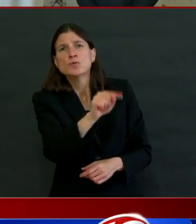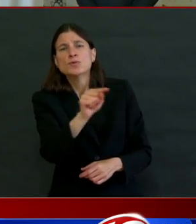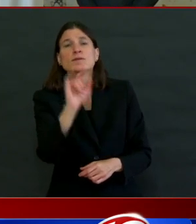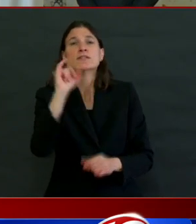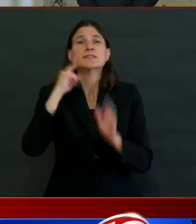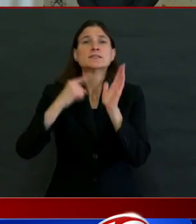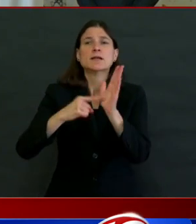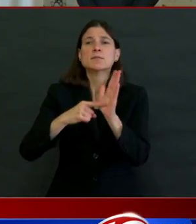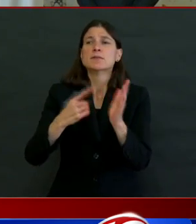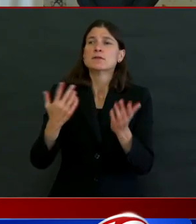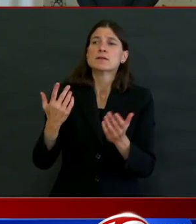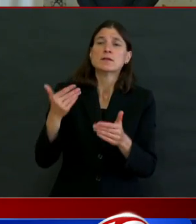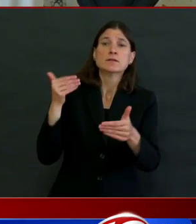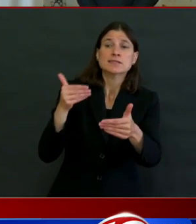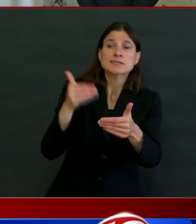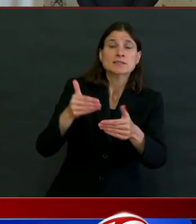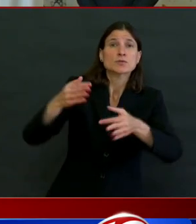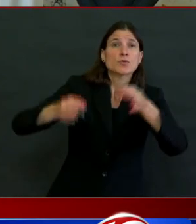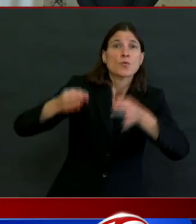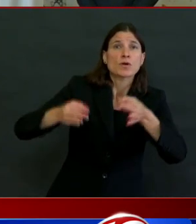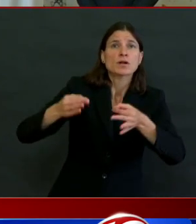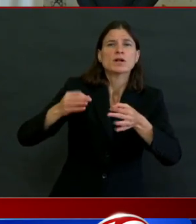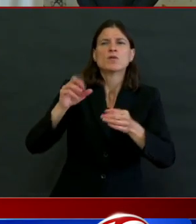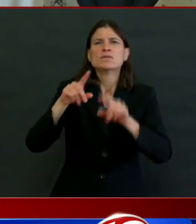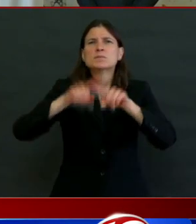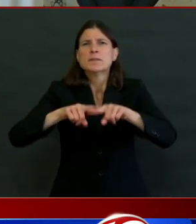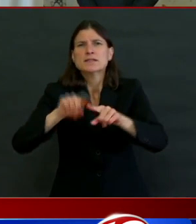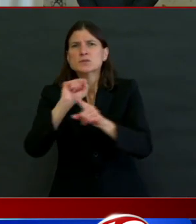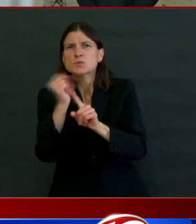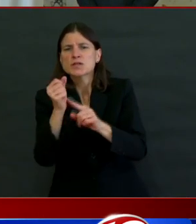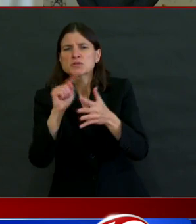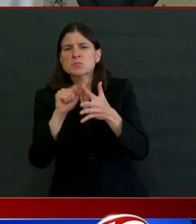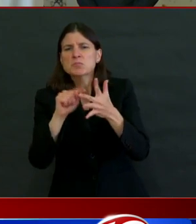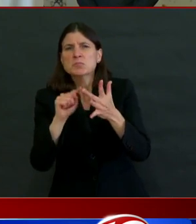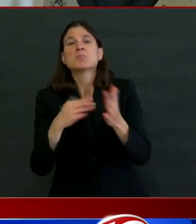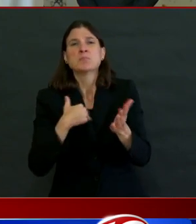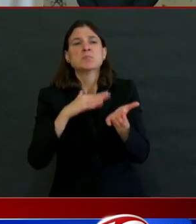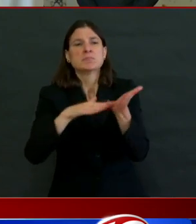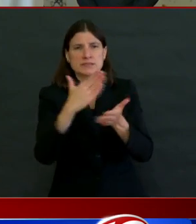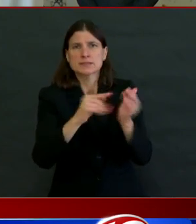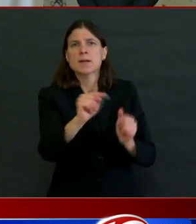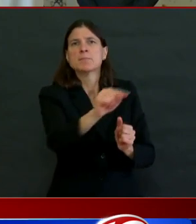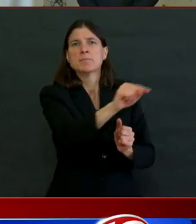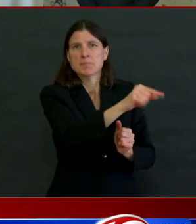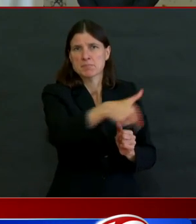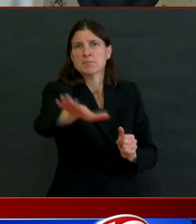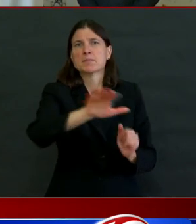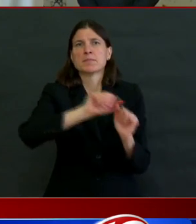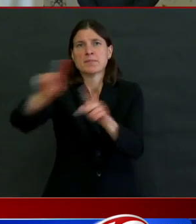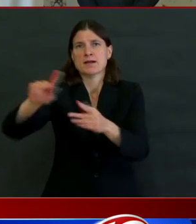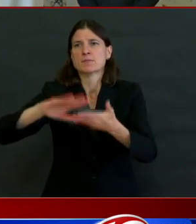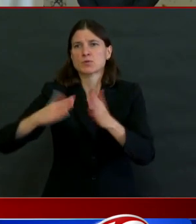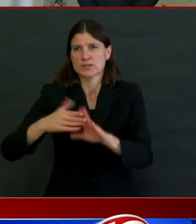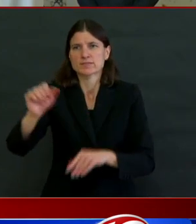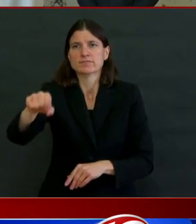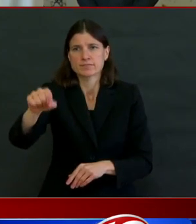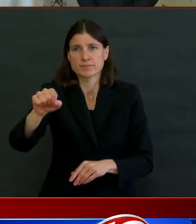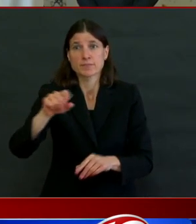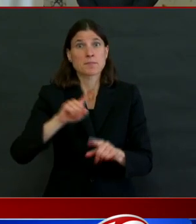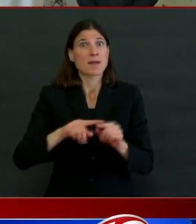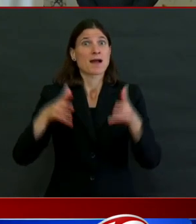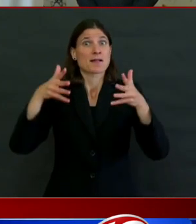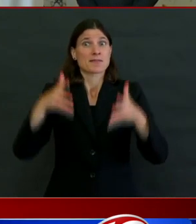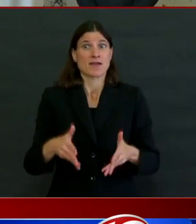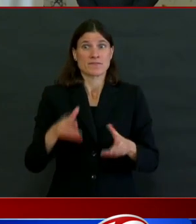social distancing inside the ACI. What we have done is we're in daily contact with the medical staff there to make sure